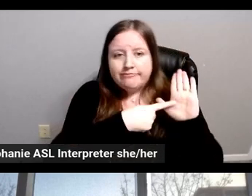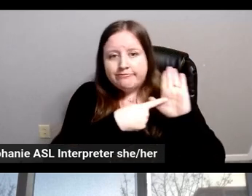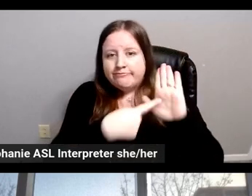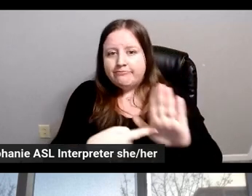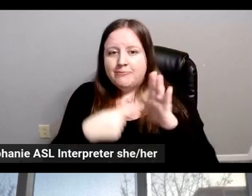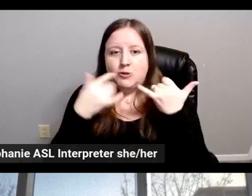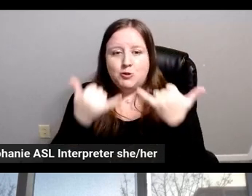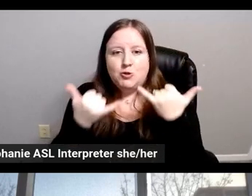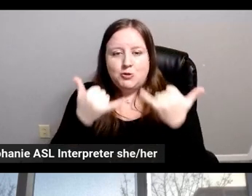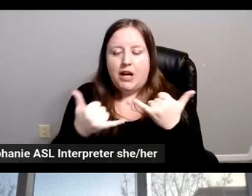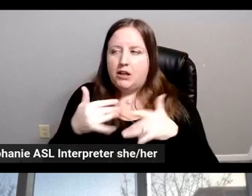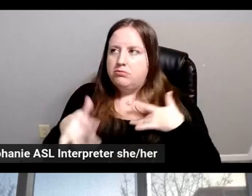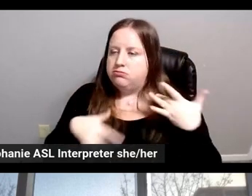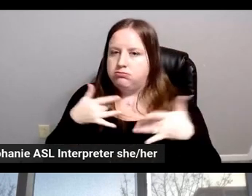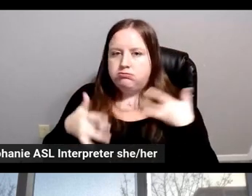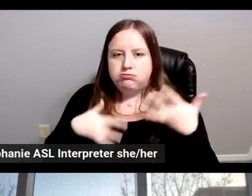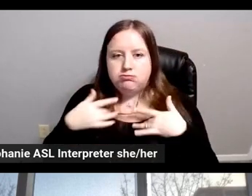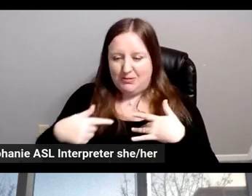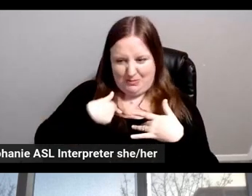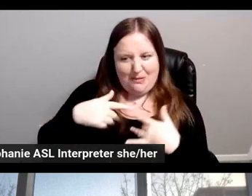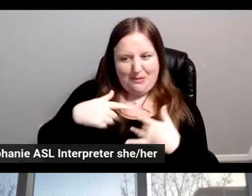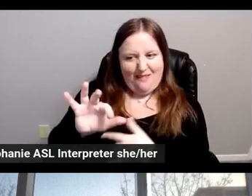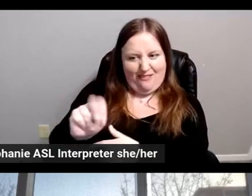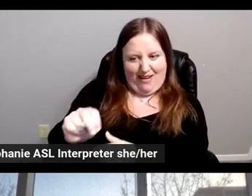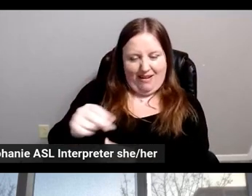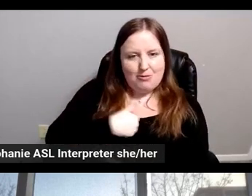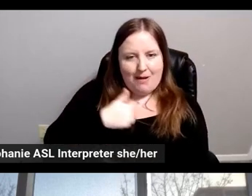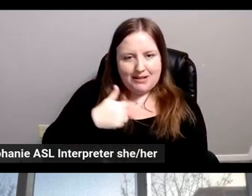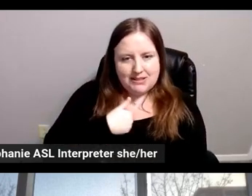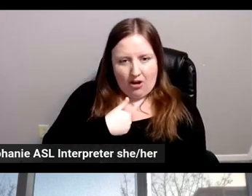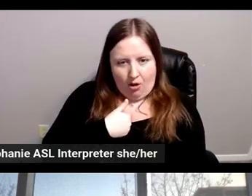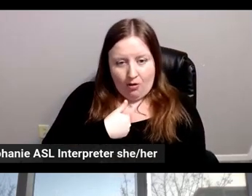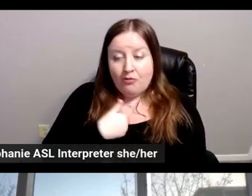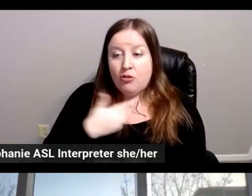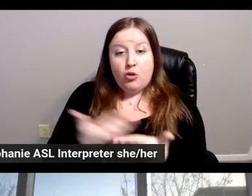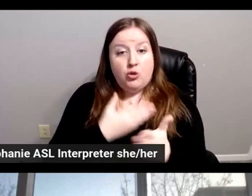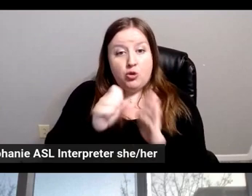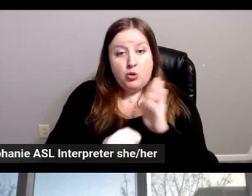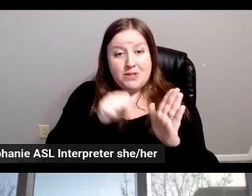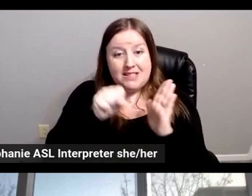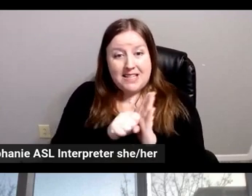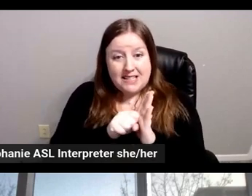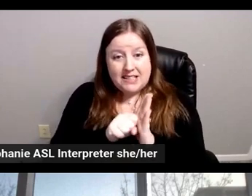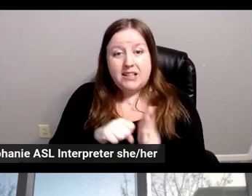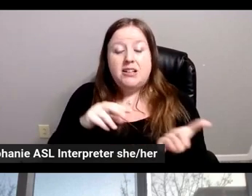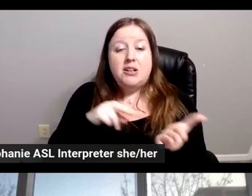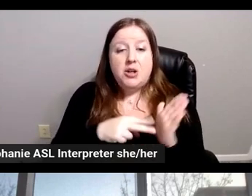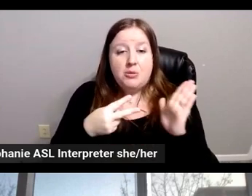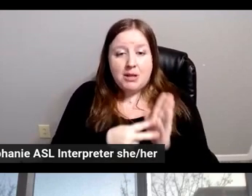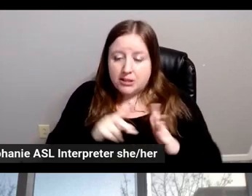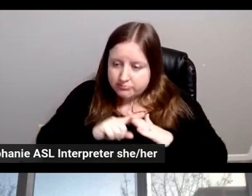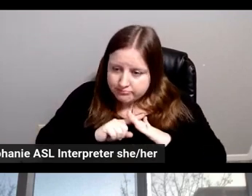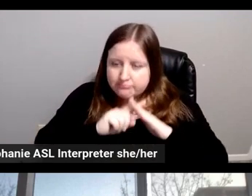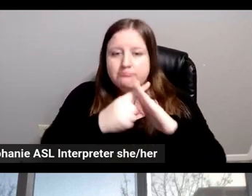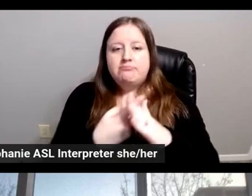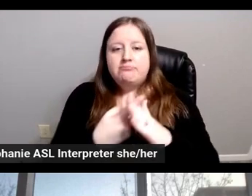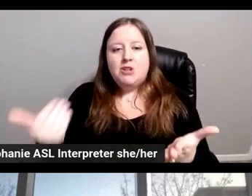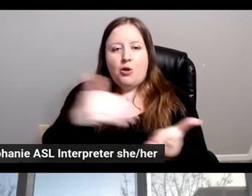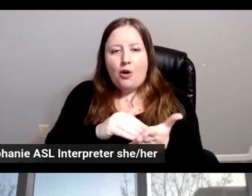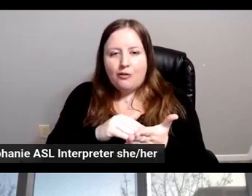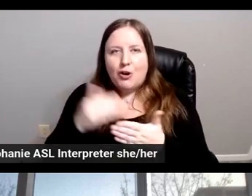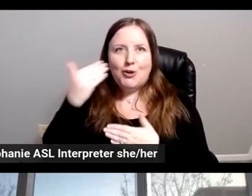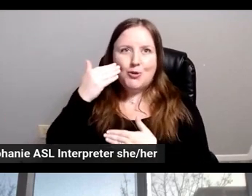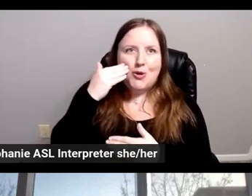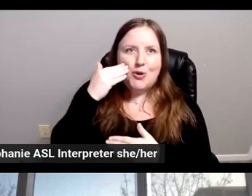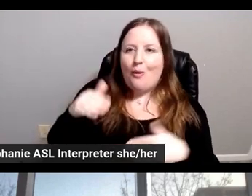exciting time as a fan, you know, and new season marks a reset on the last. And, you know, the hopes and dreams